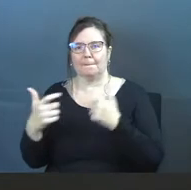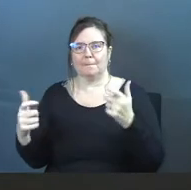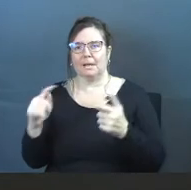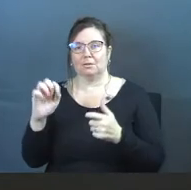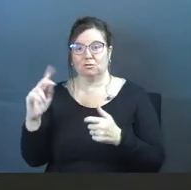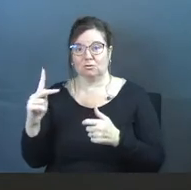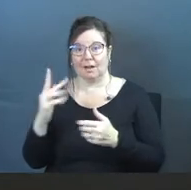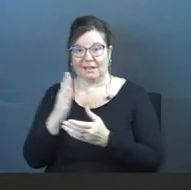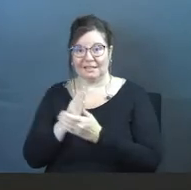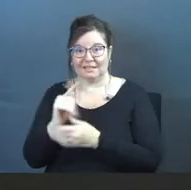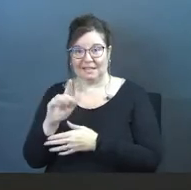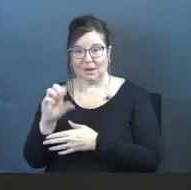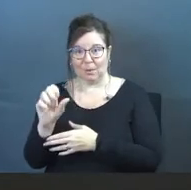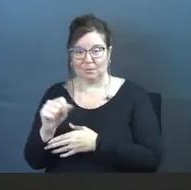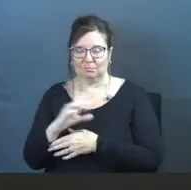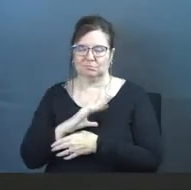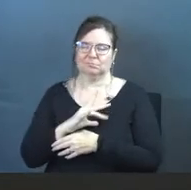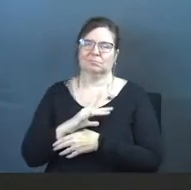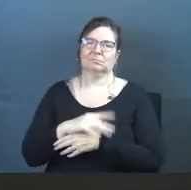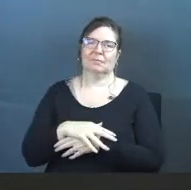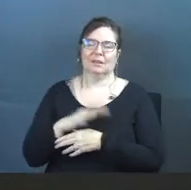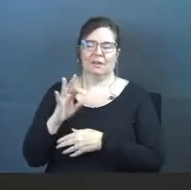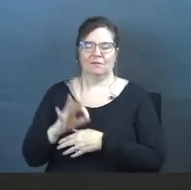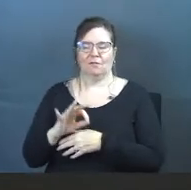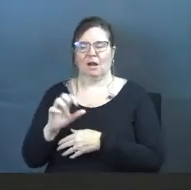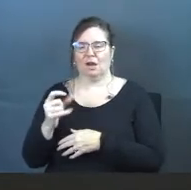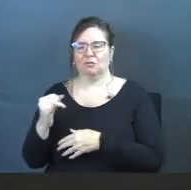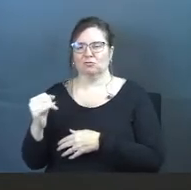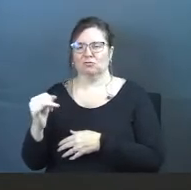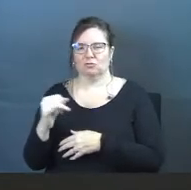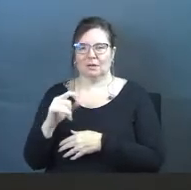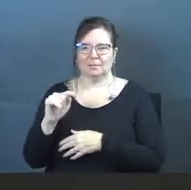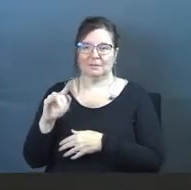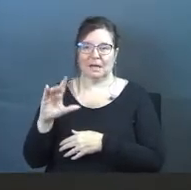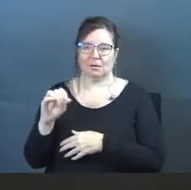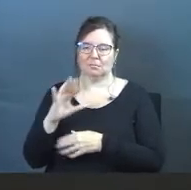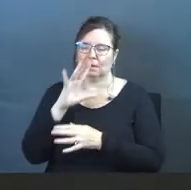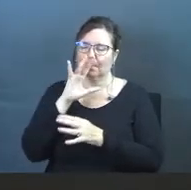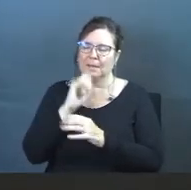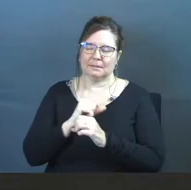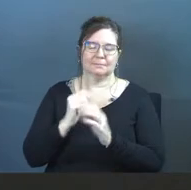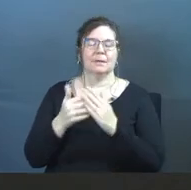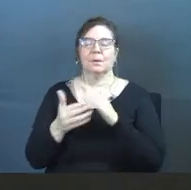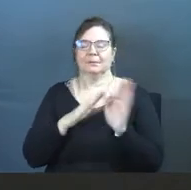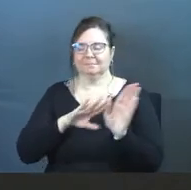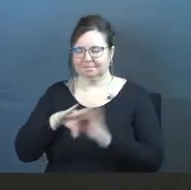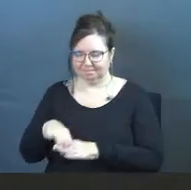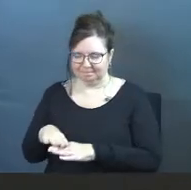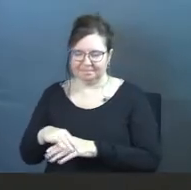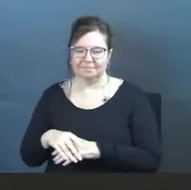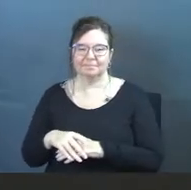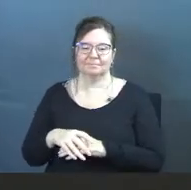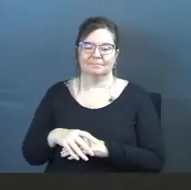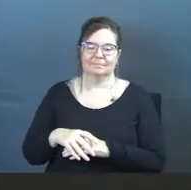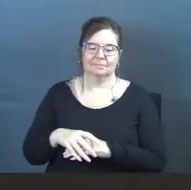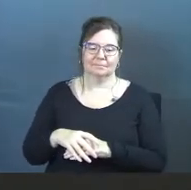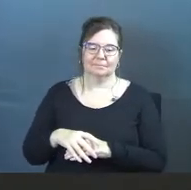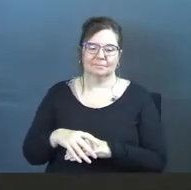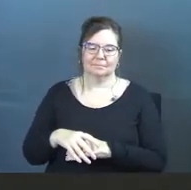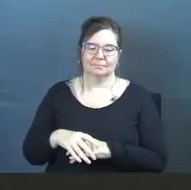Big Truck? Yeah, great. The fried shrimp tacos, amazing. Highly recommend it. Anyway, besides the point.